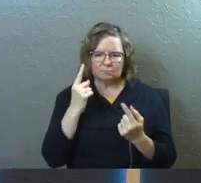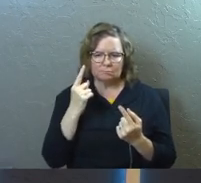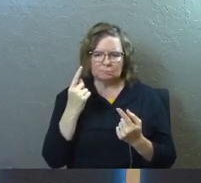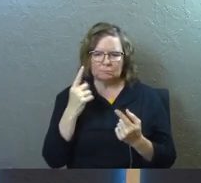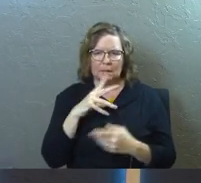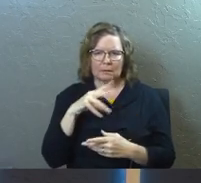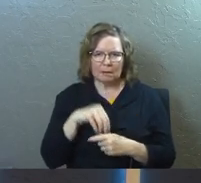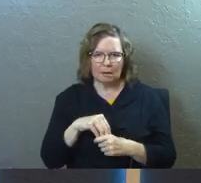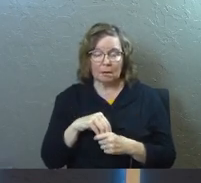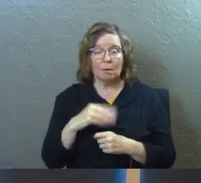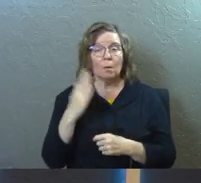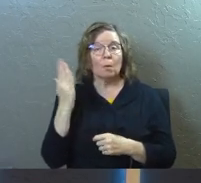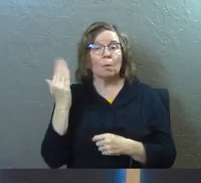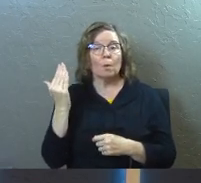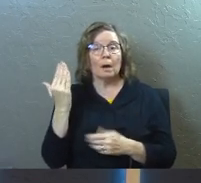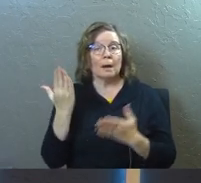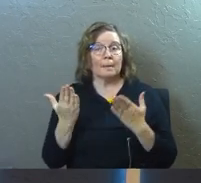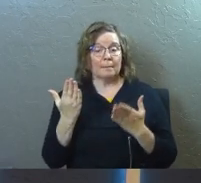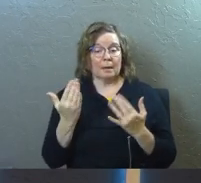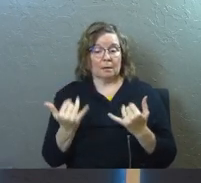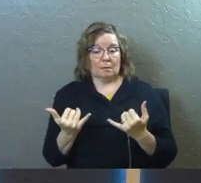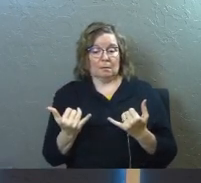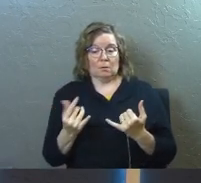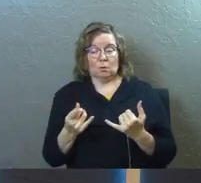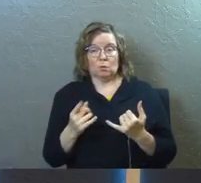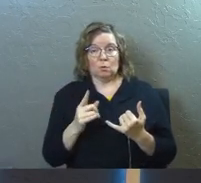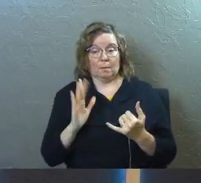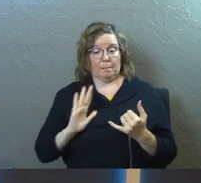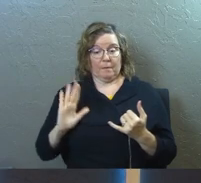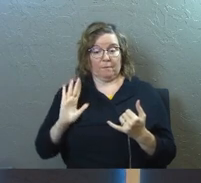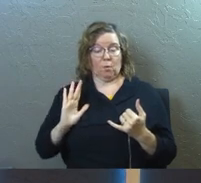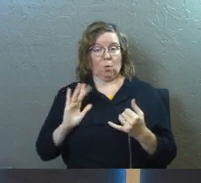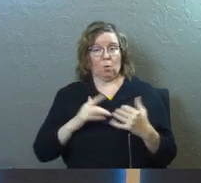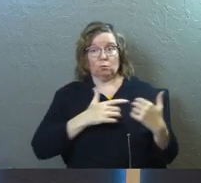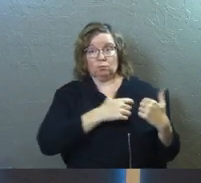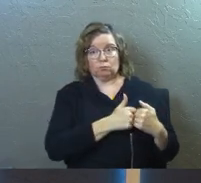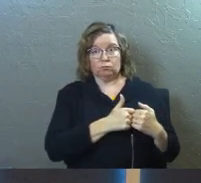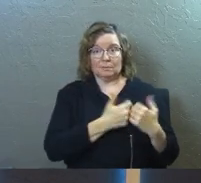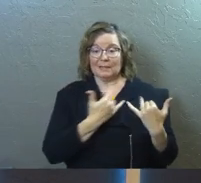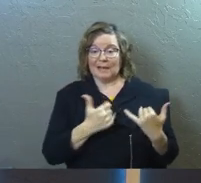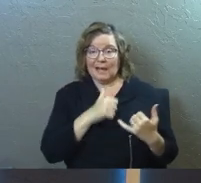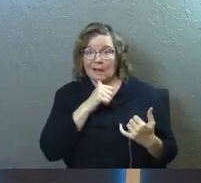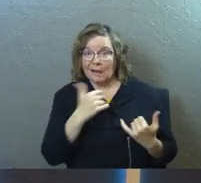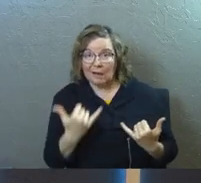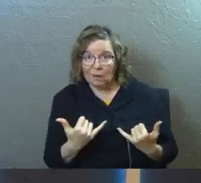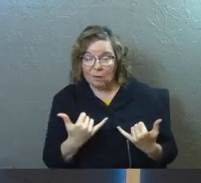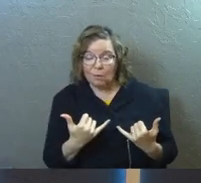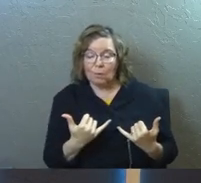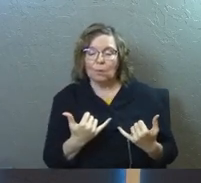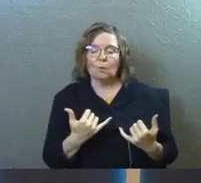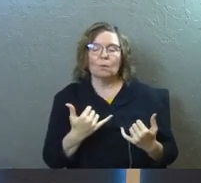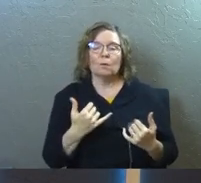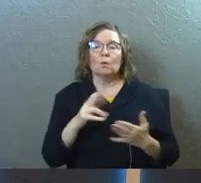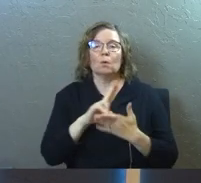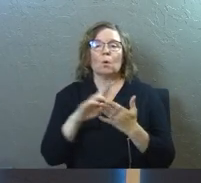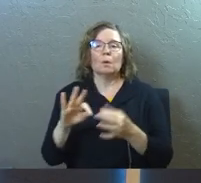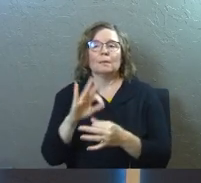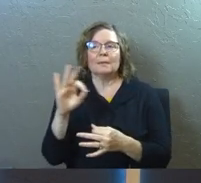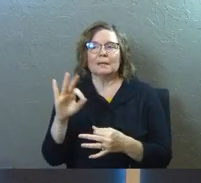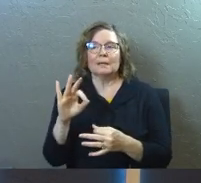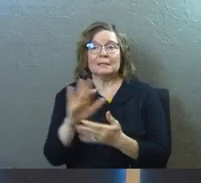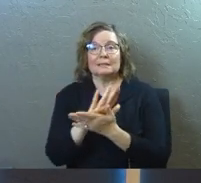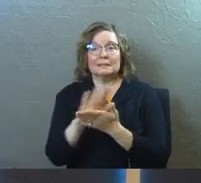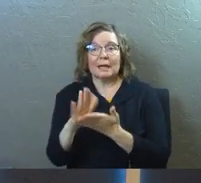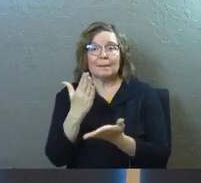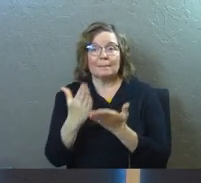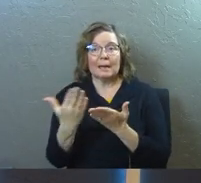It may be that you're in a spot right now where you were in a romantic relationship and you're not right now. The Holy Spirit in